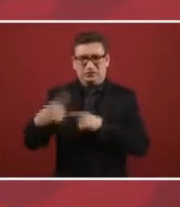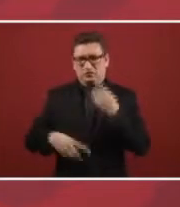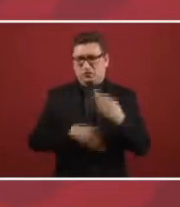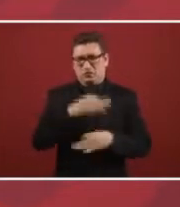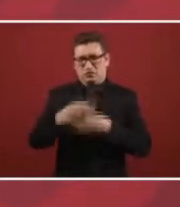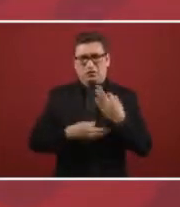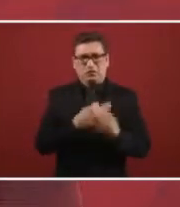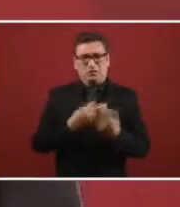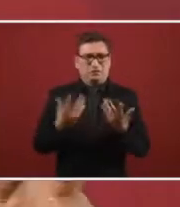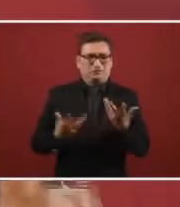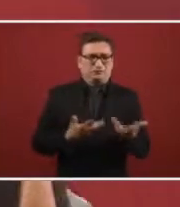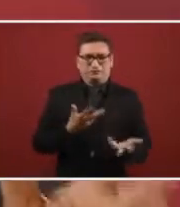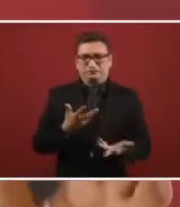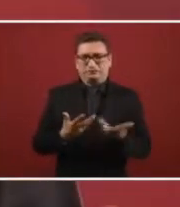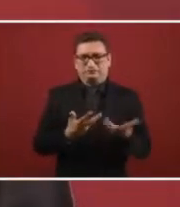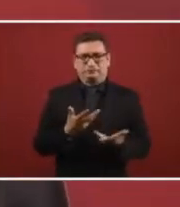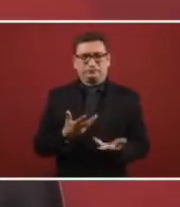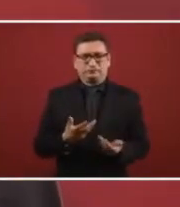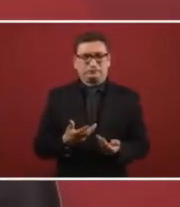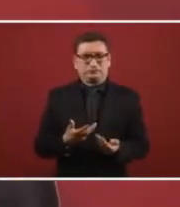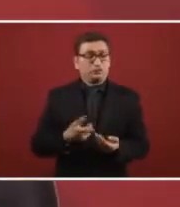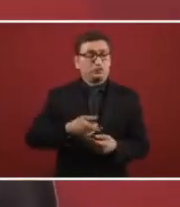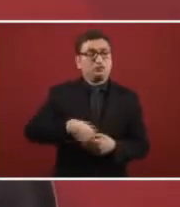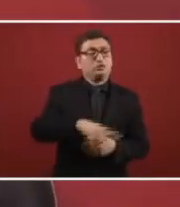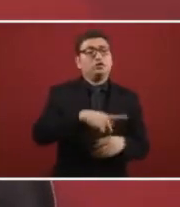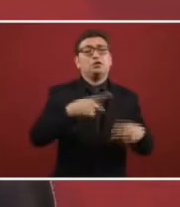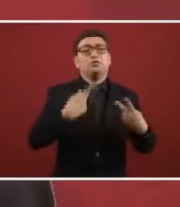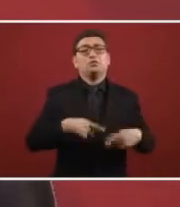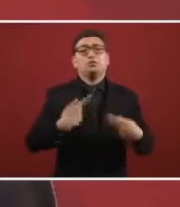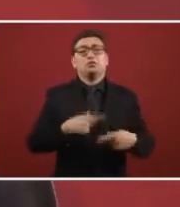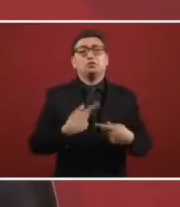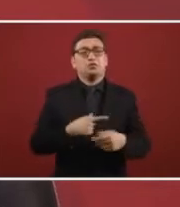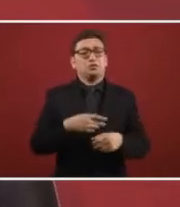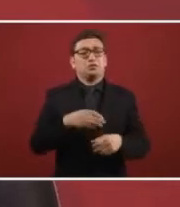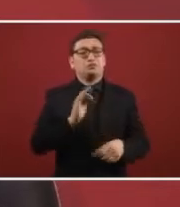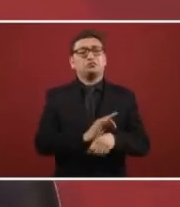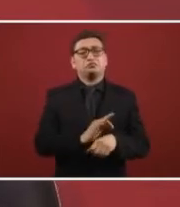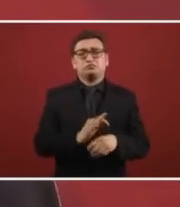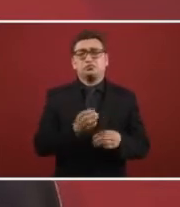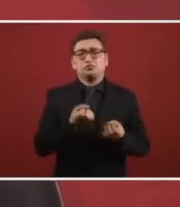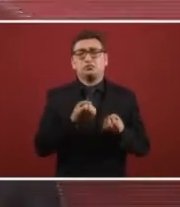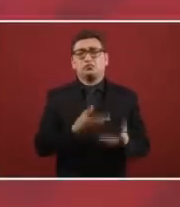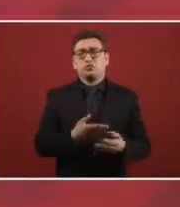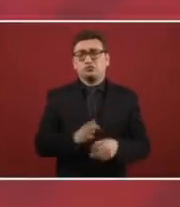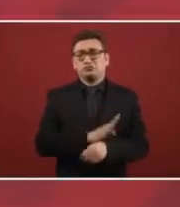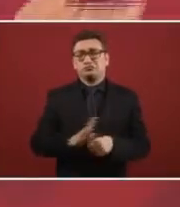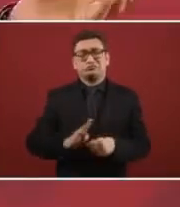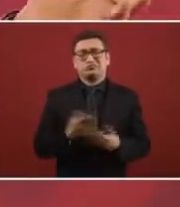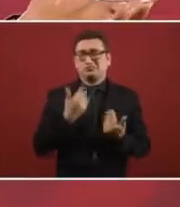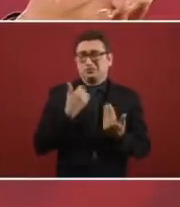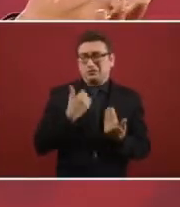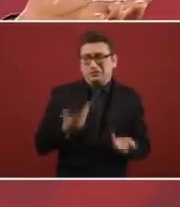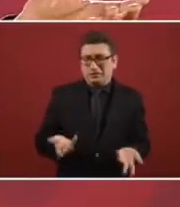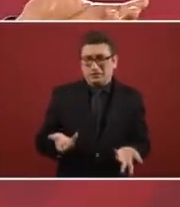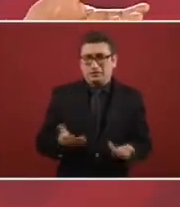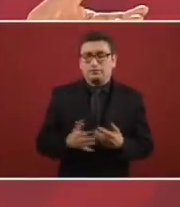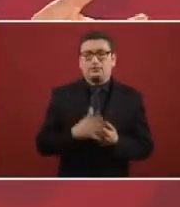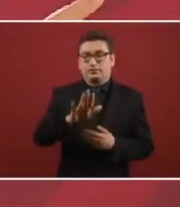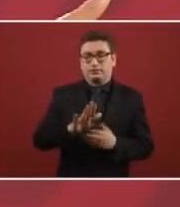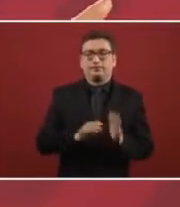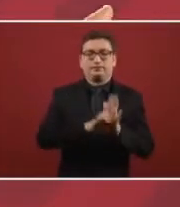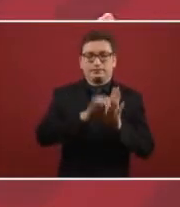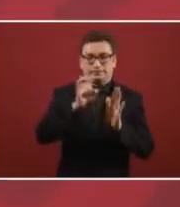apparatus and none of the money ever came to the people for example example